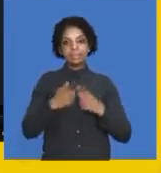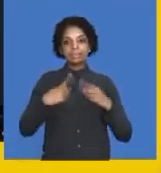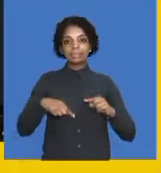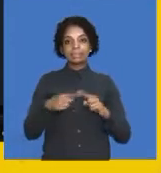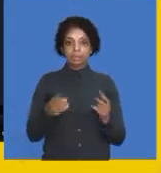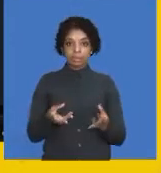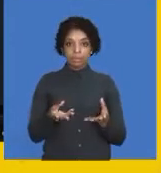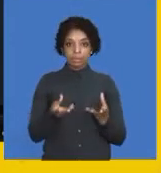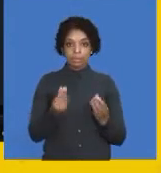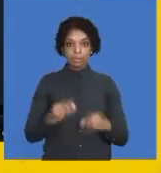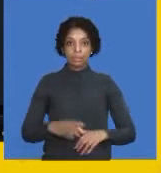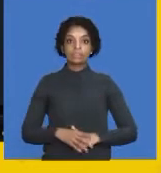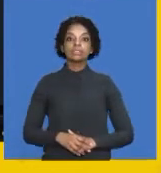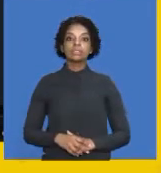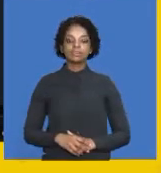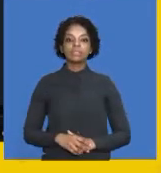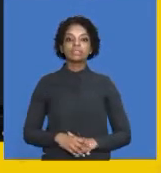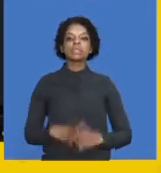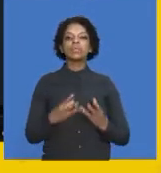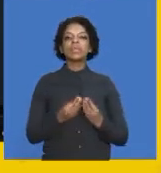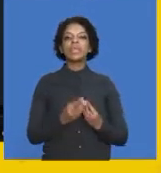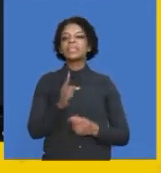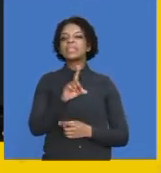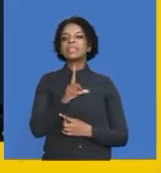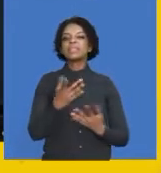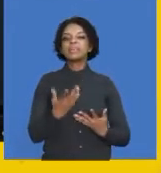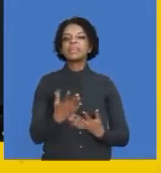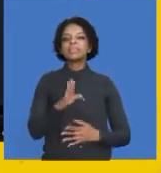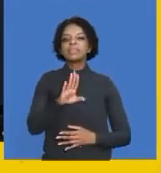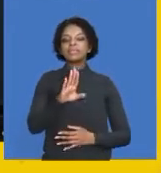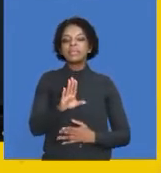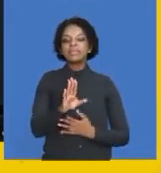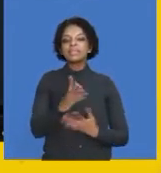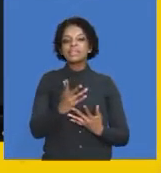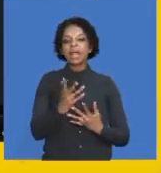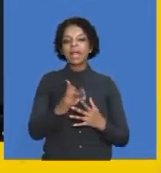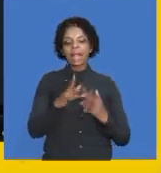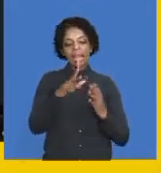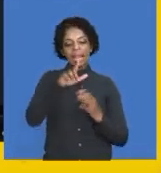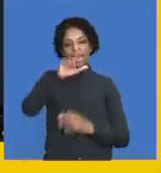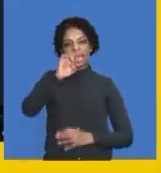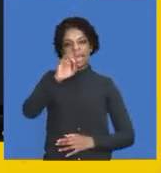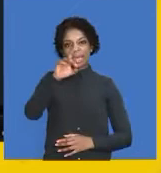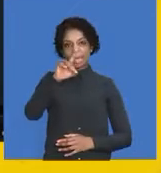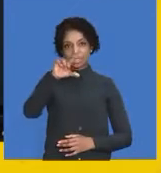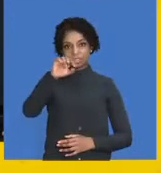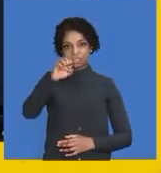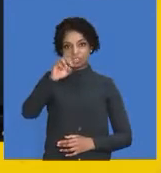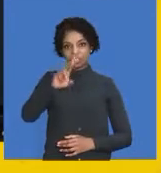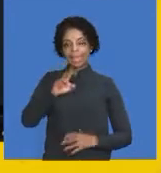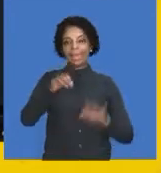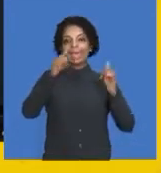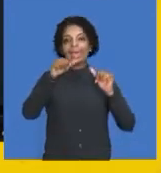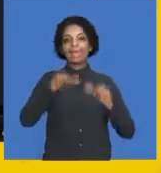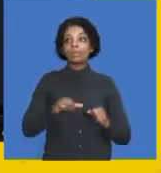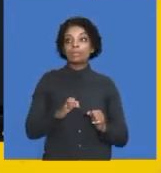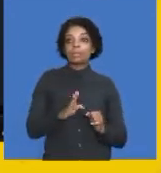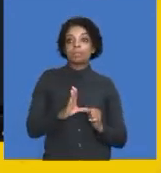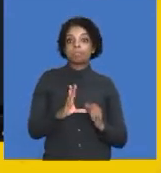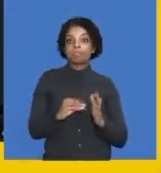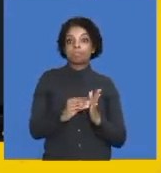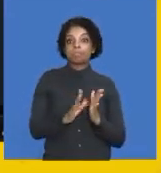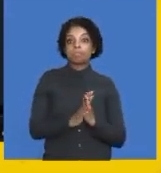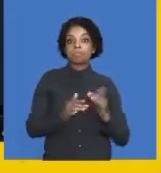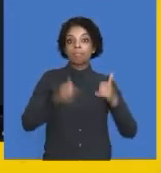from our creditor with the creditors ledger account as it appears in our account.